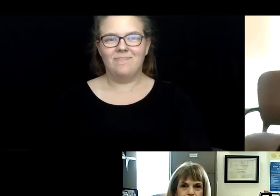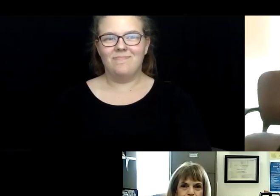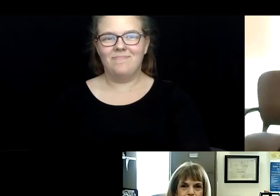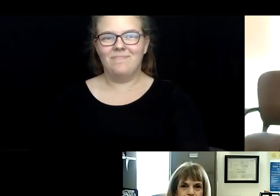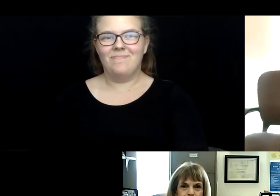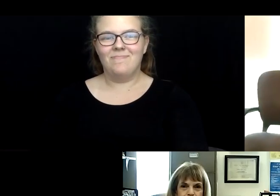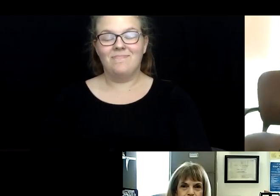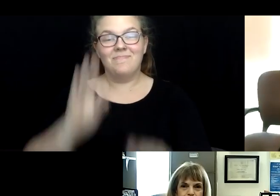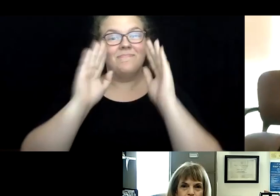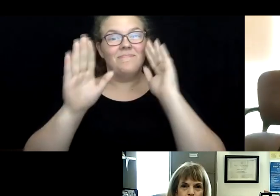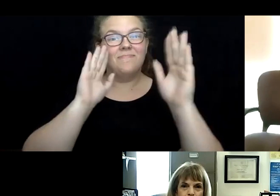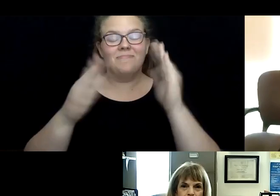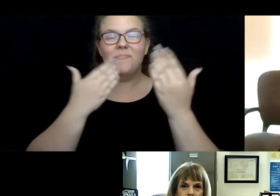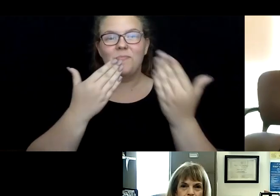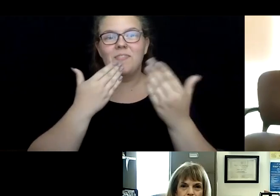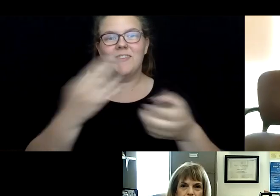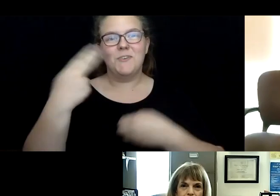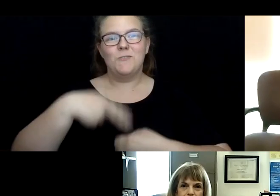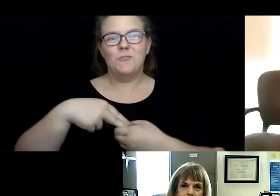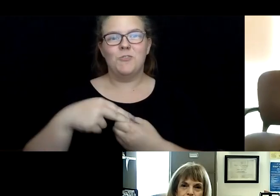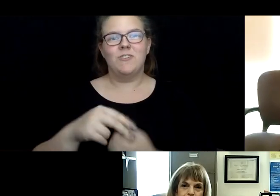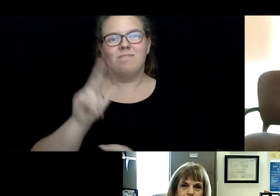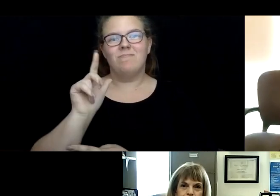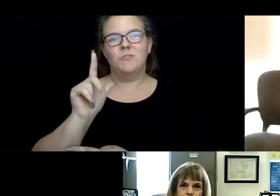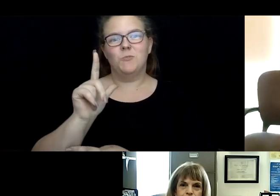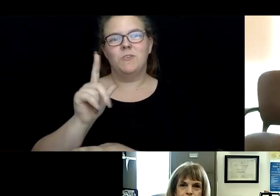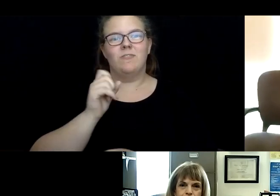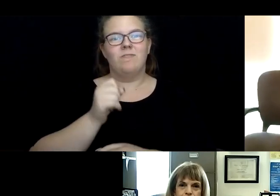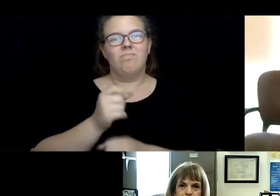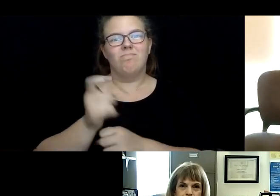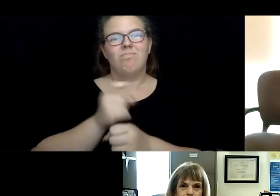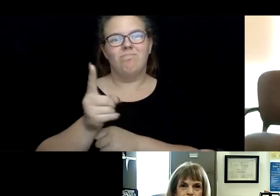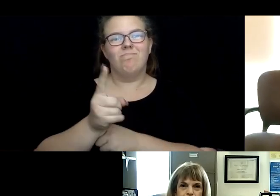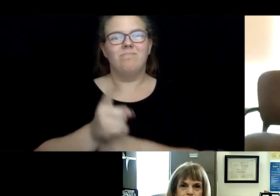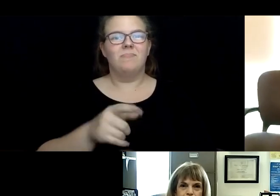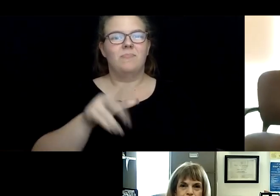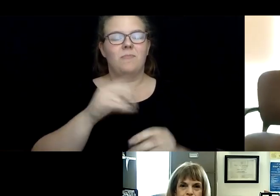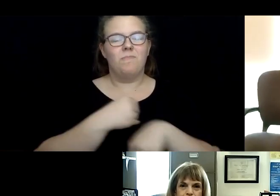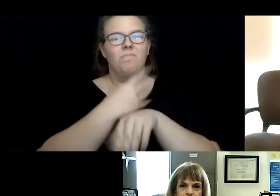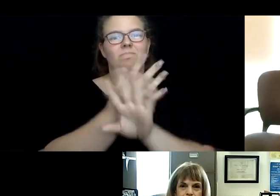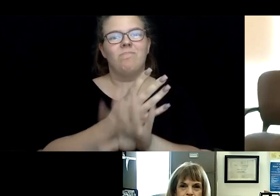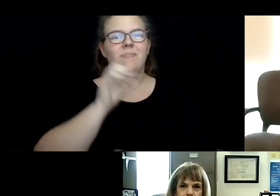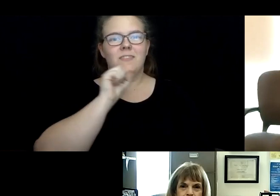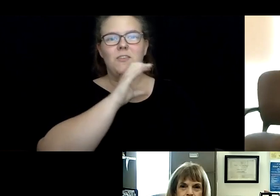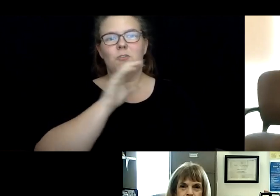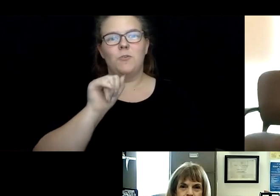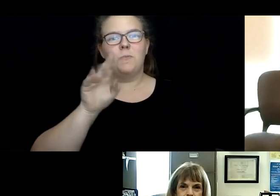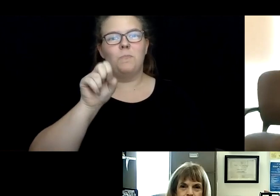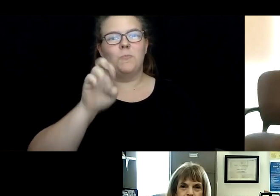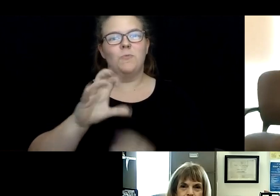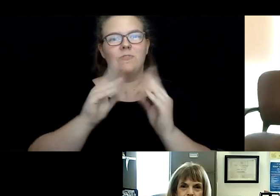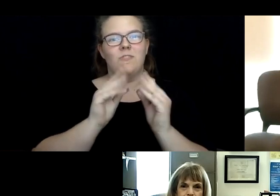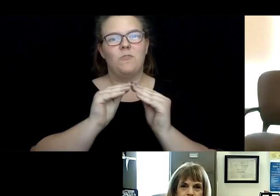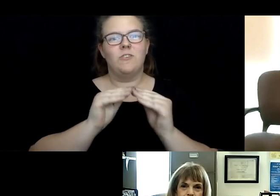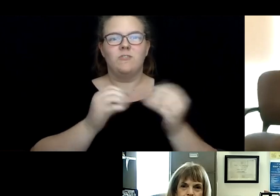Hello, and thank you for joining us for the 23rd Annual Virtual Elder Abuse Conference, Serving Older Adults During